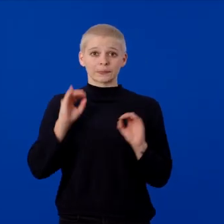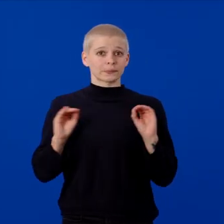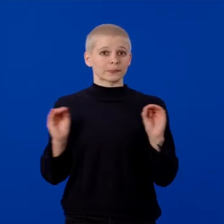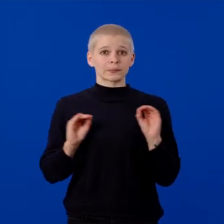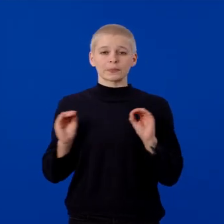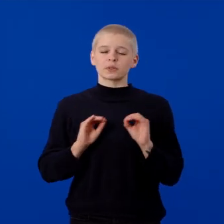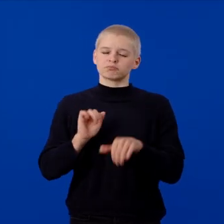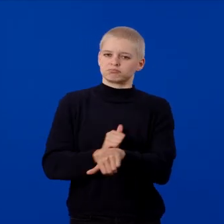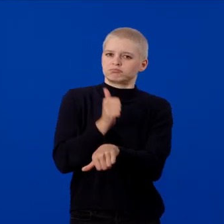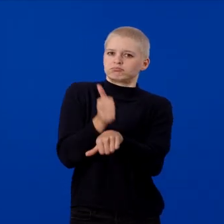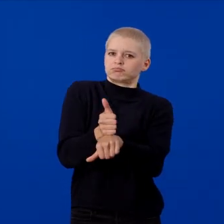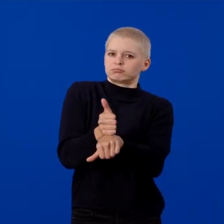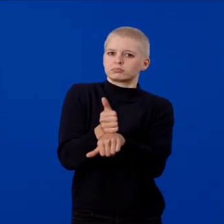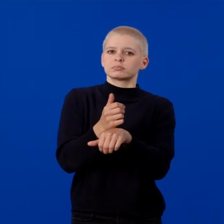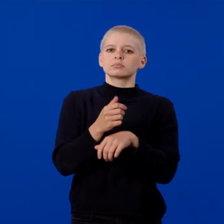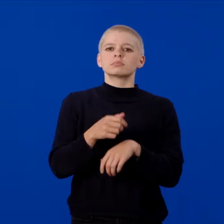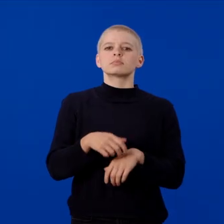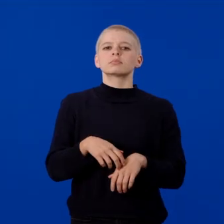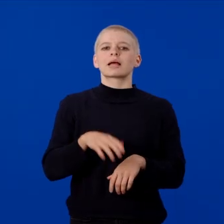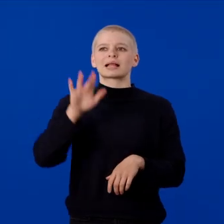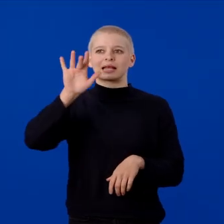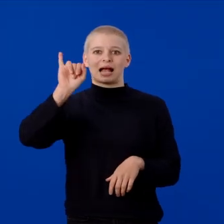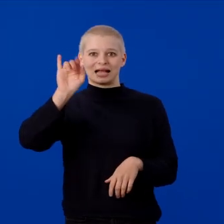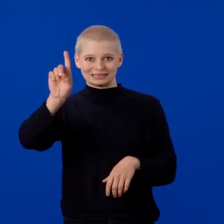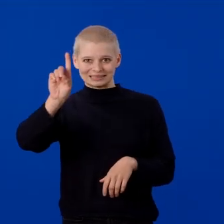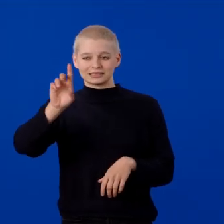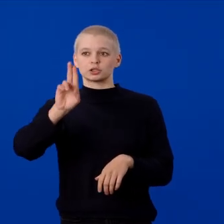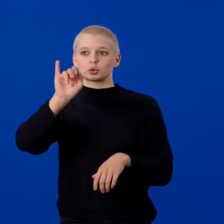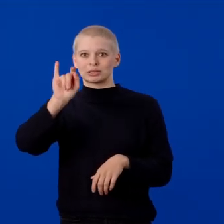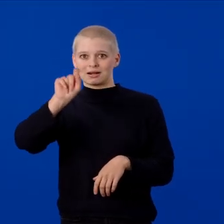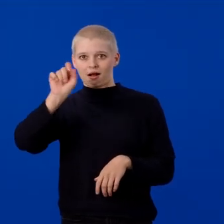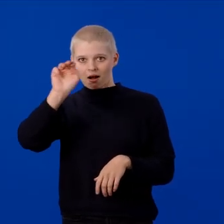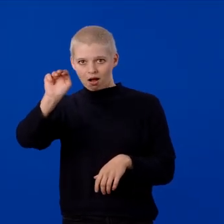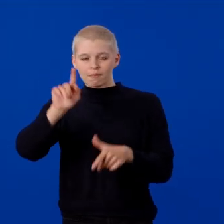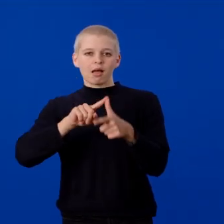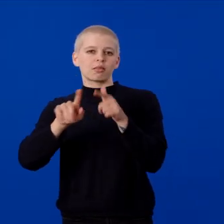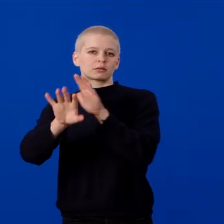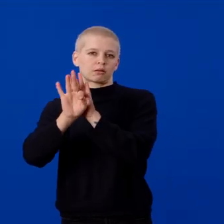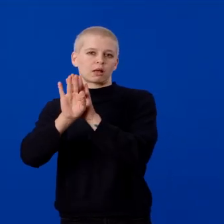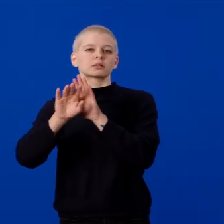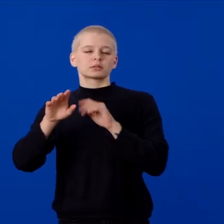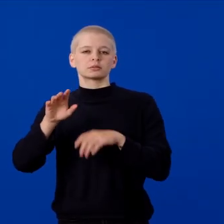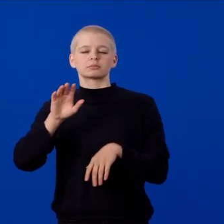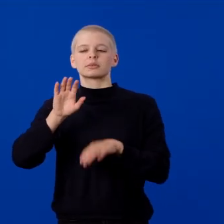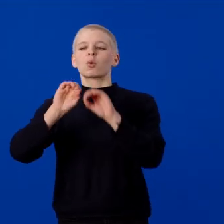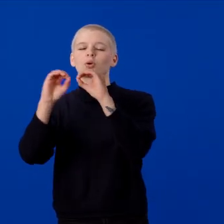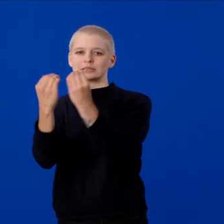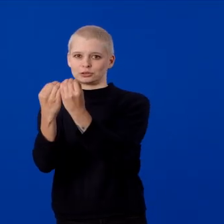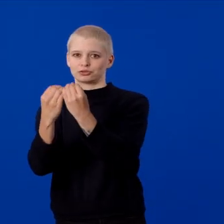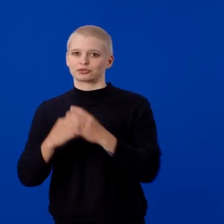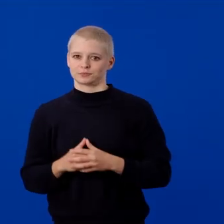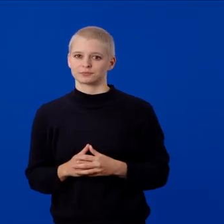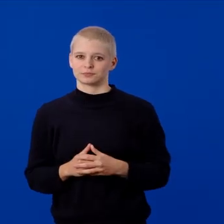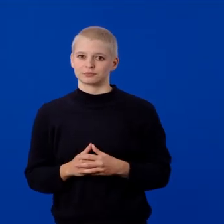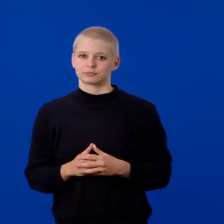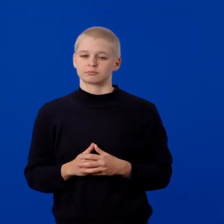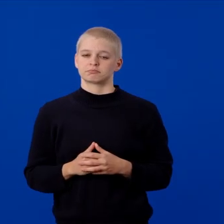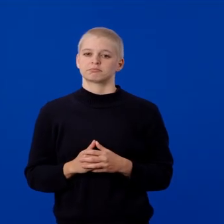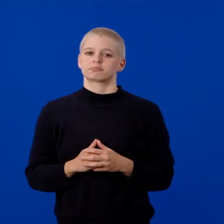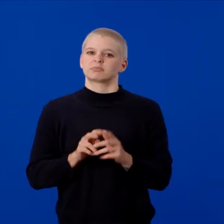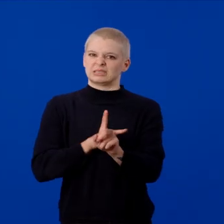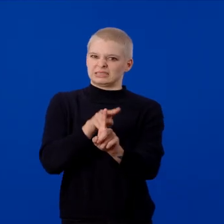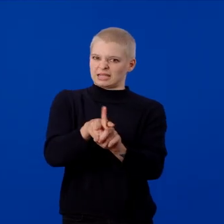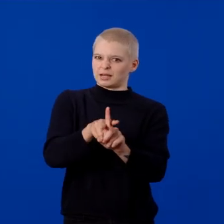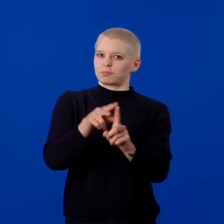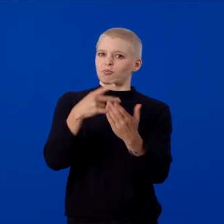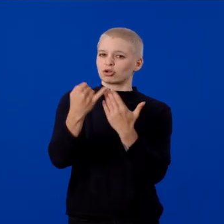simply create it by going to ID Unity.com, then select it. Give your project a name, in my case, I'll be